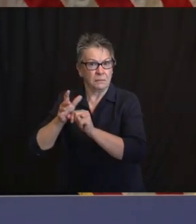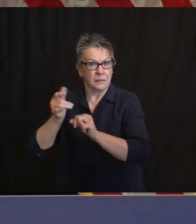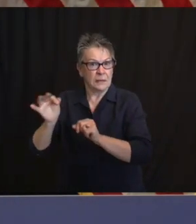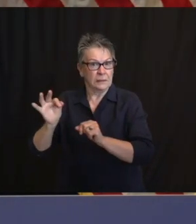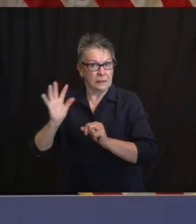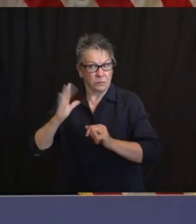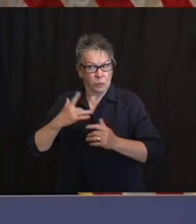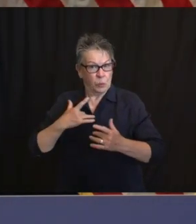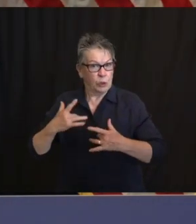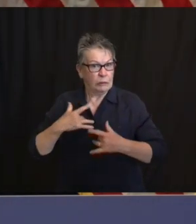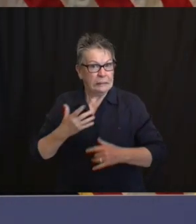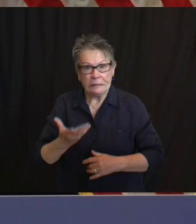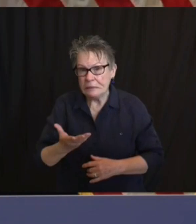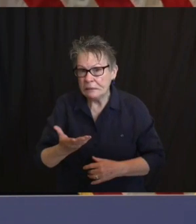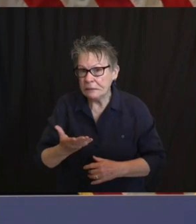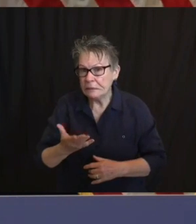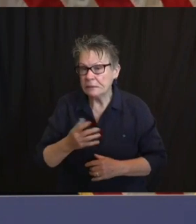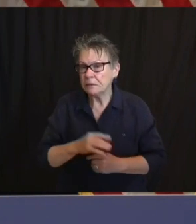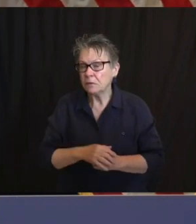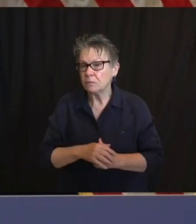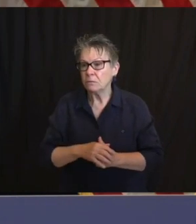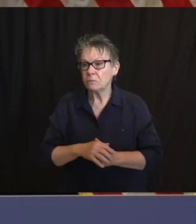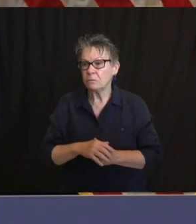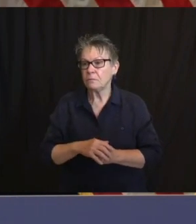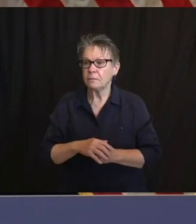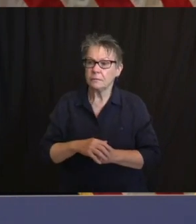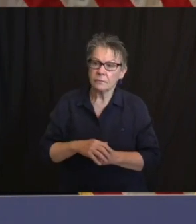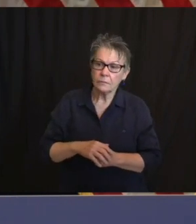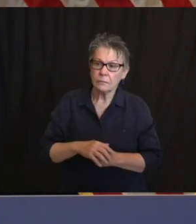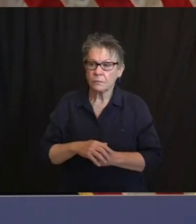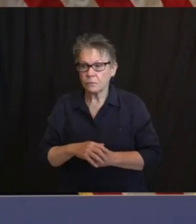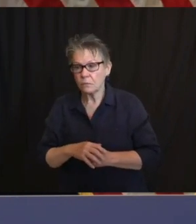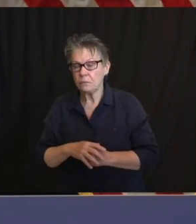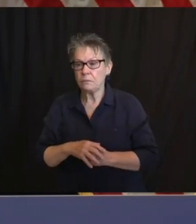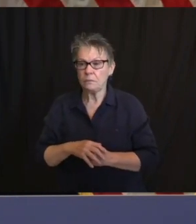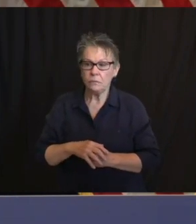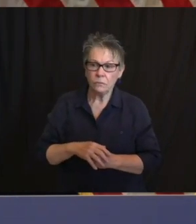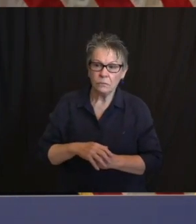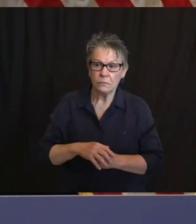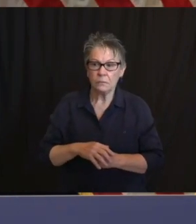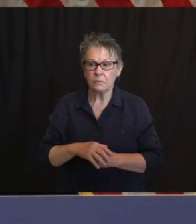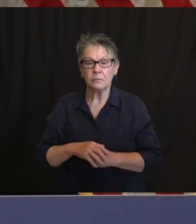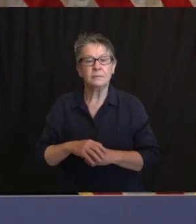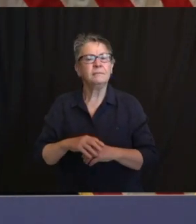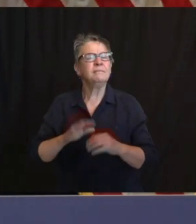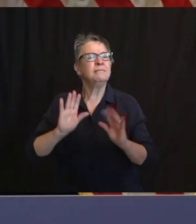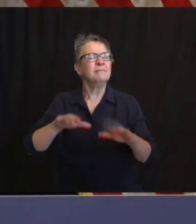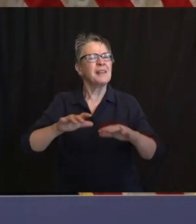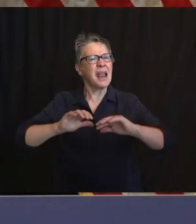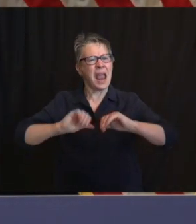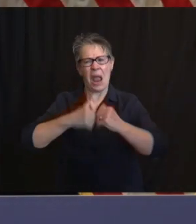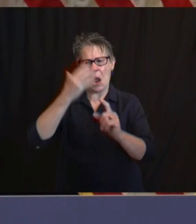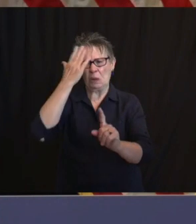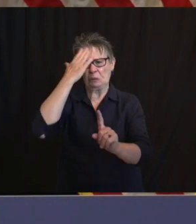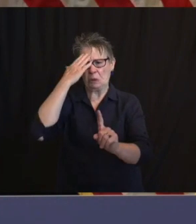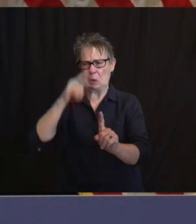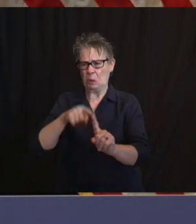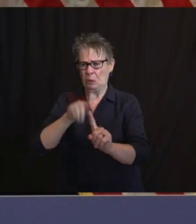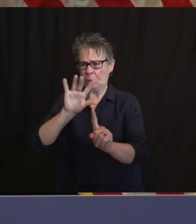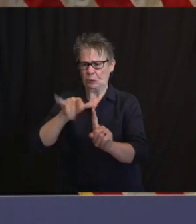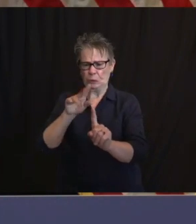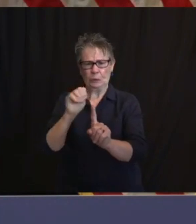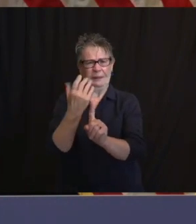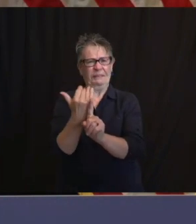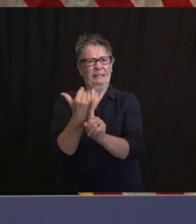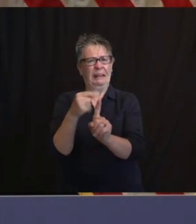for the broader stay-at-home order? What happens if there's a spike in cases? Do you pull this stuff back? How do you know you're leading the country in